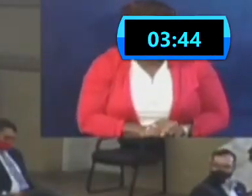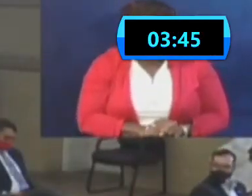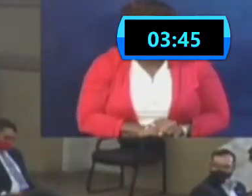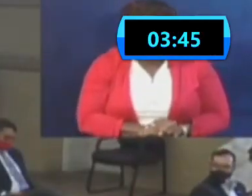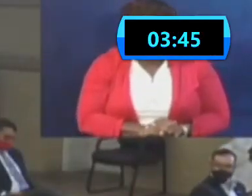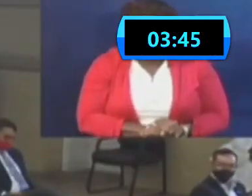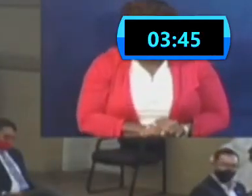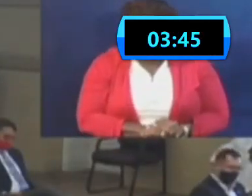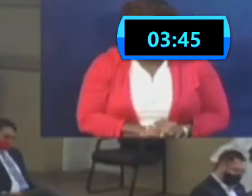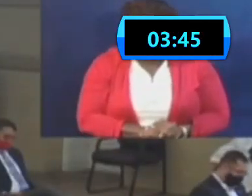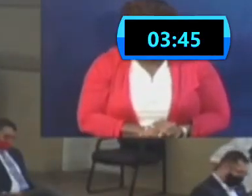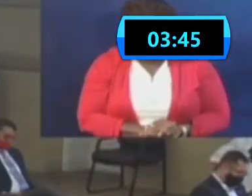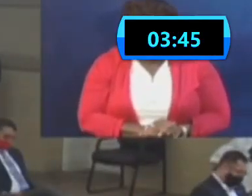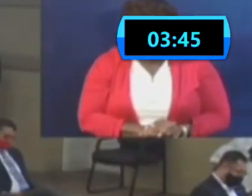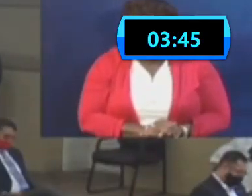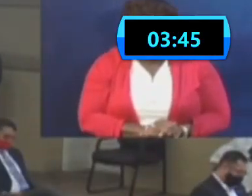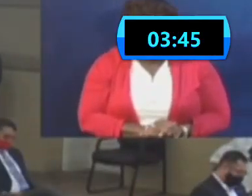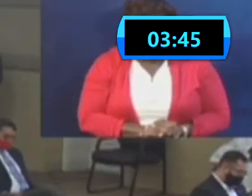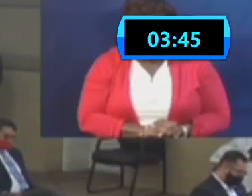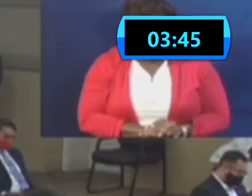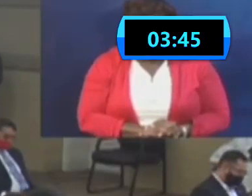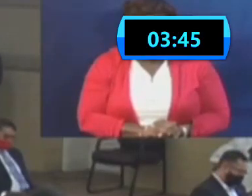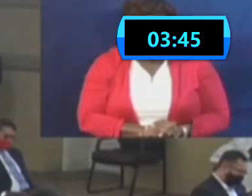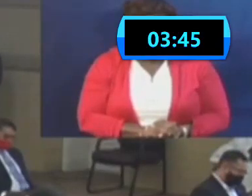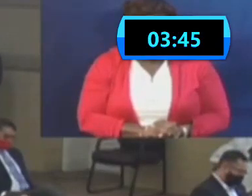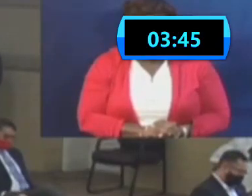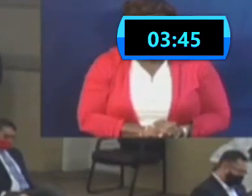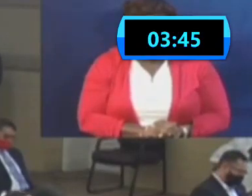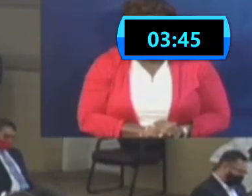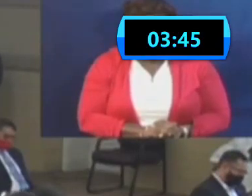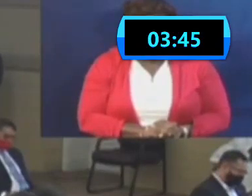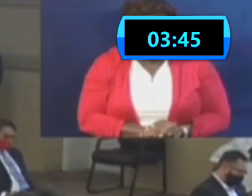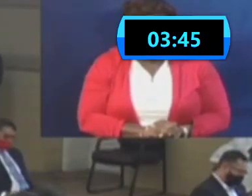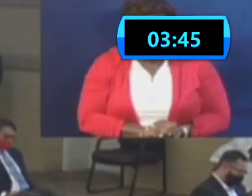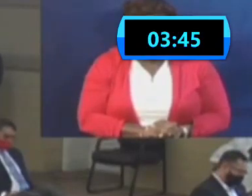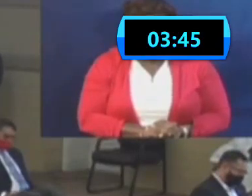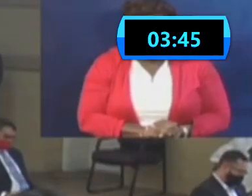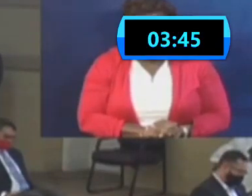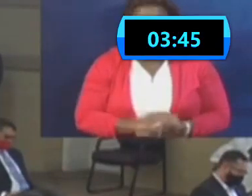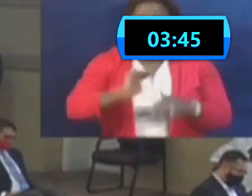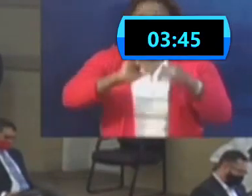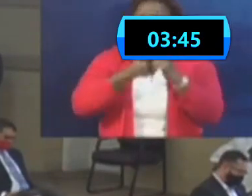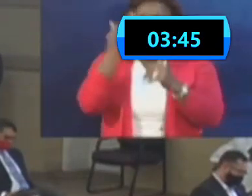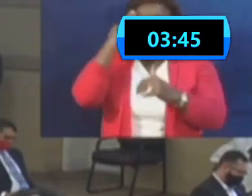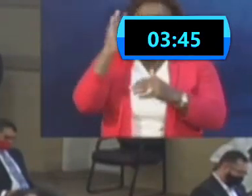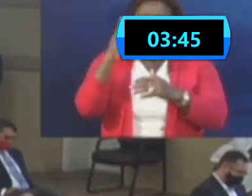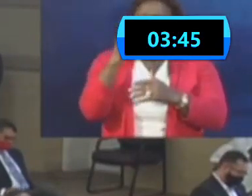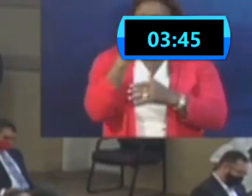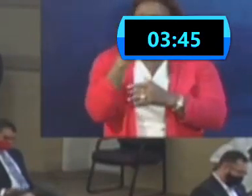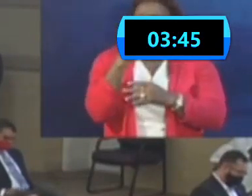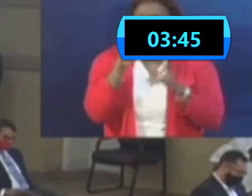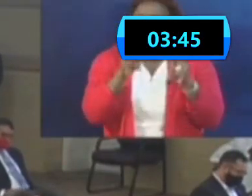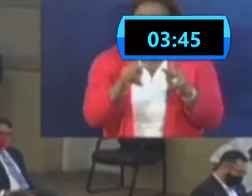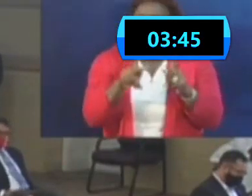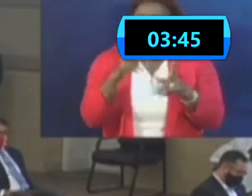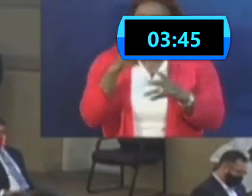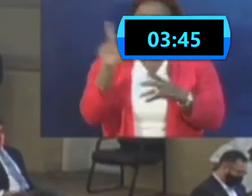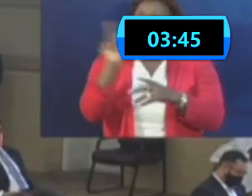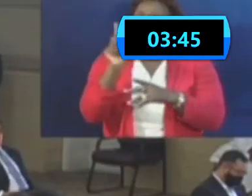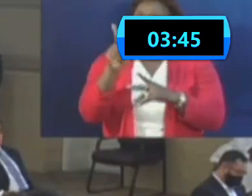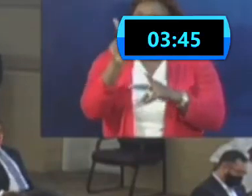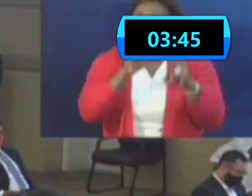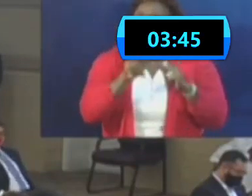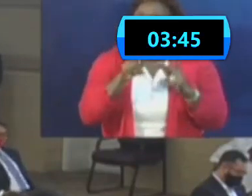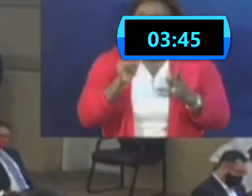population know who or where these people are so that people can take